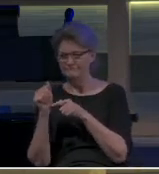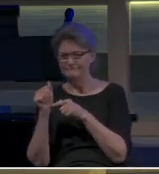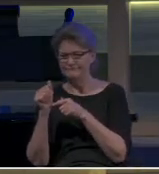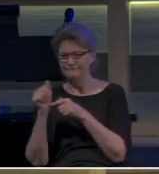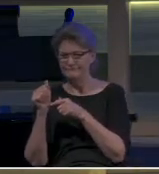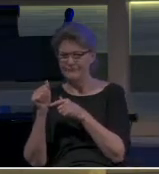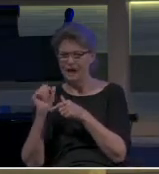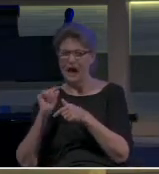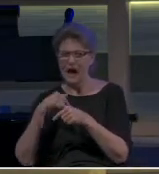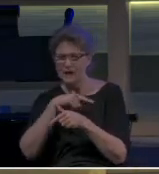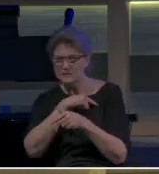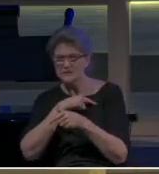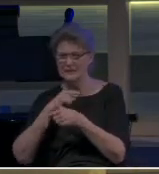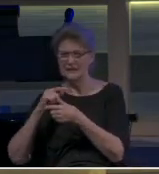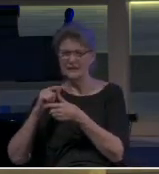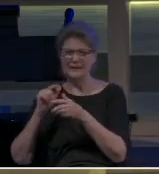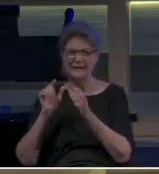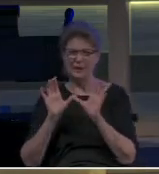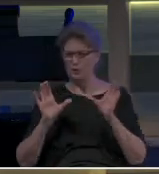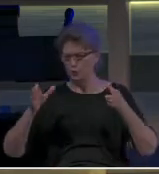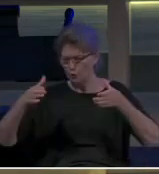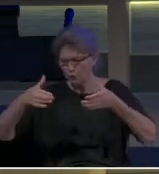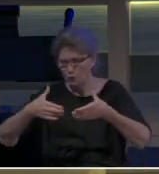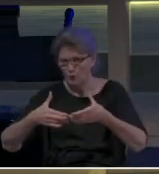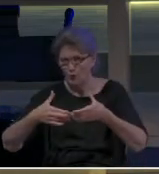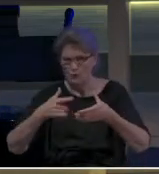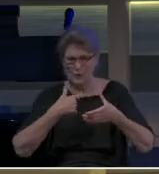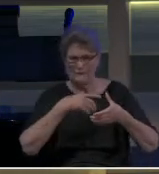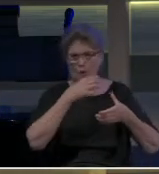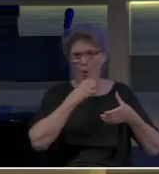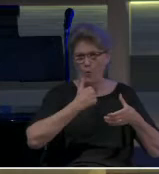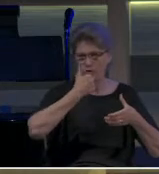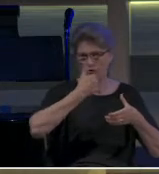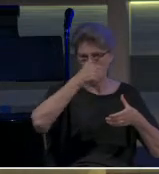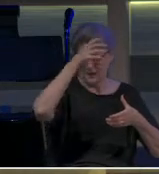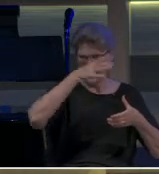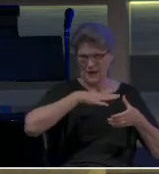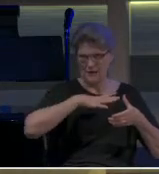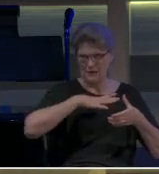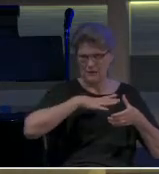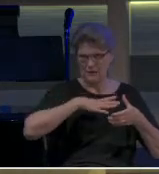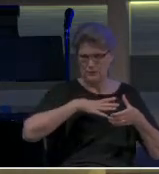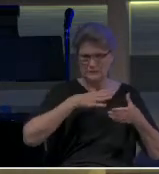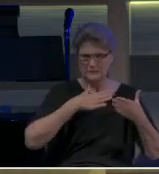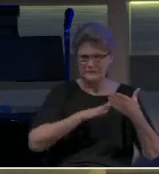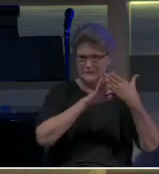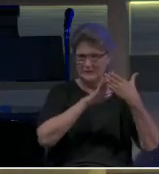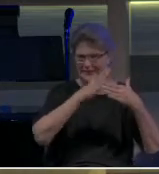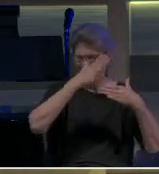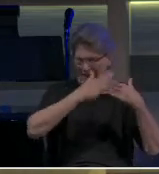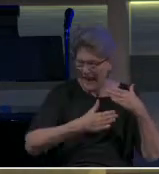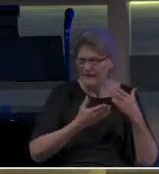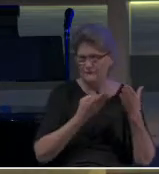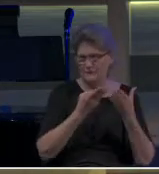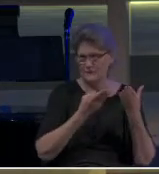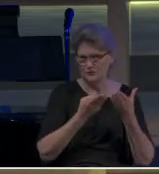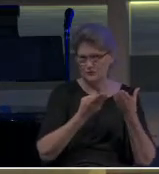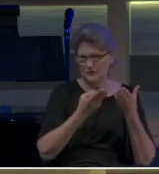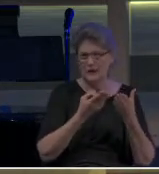an older man who is approaching the end of his ministry addressing